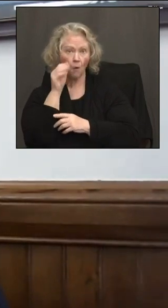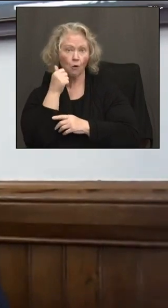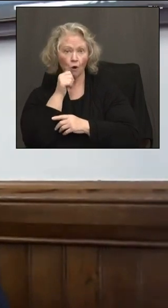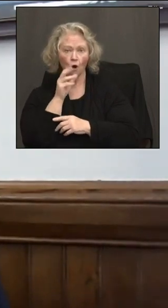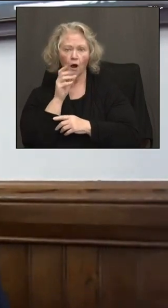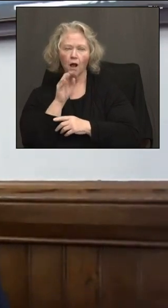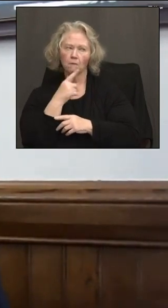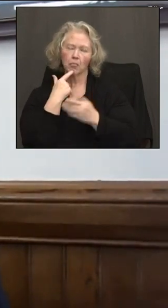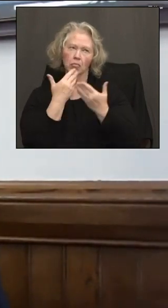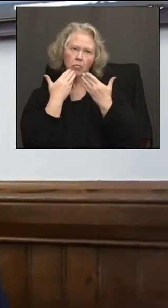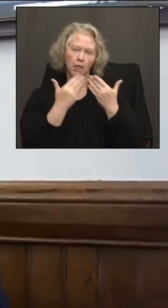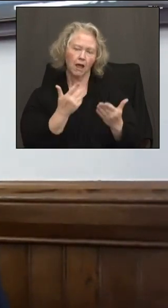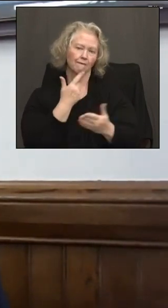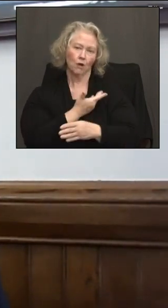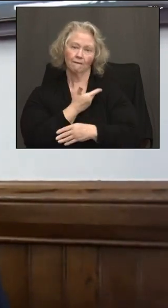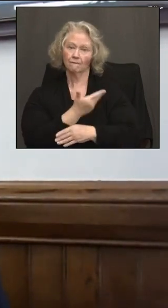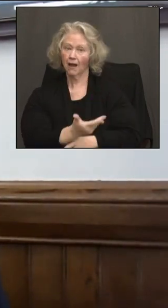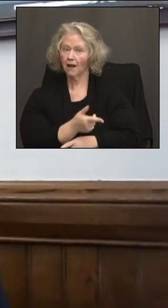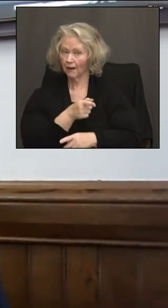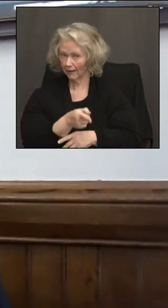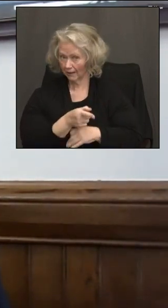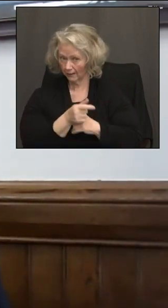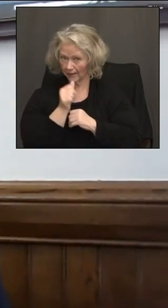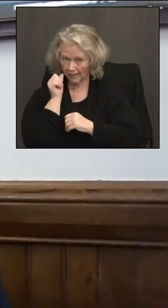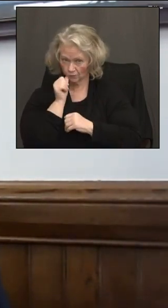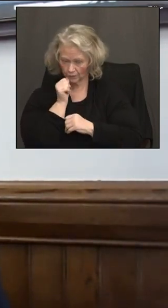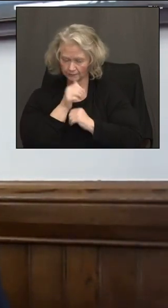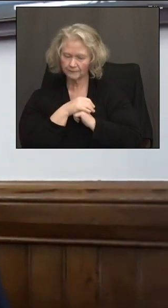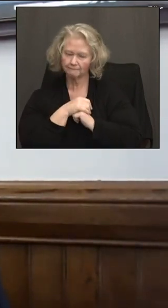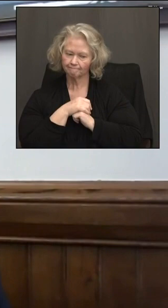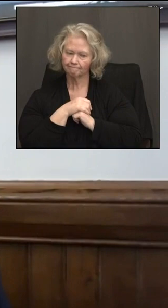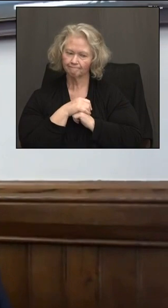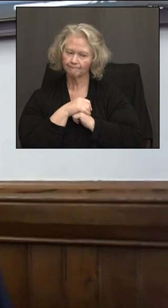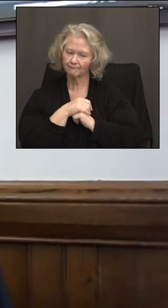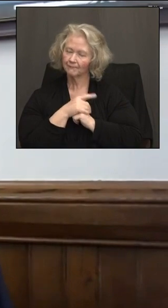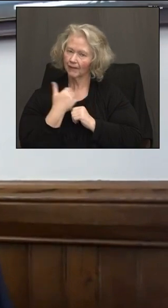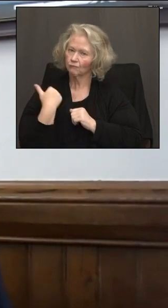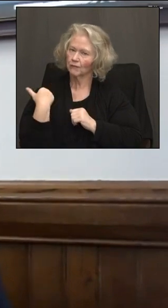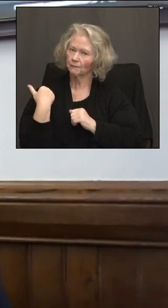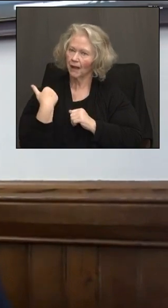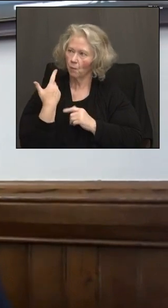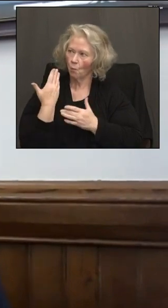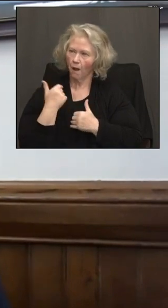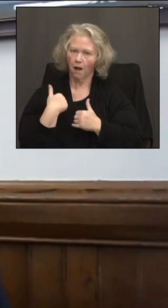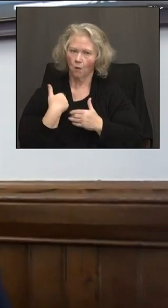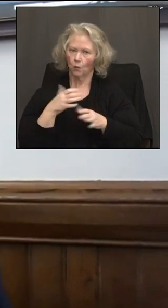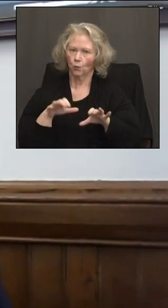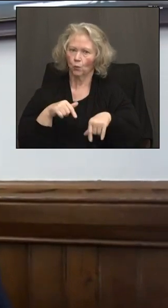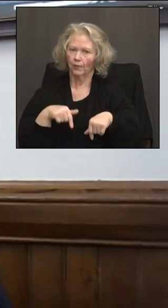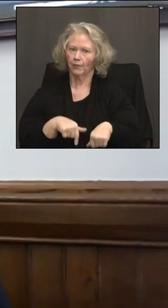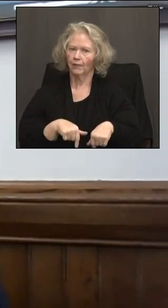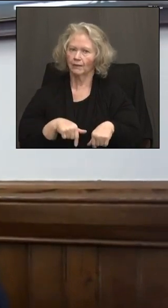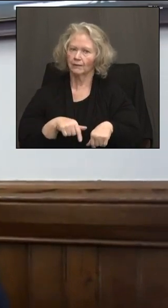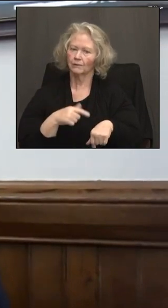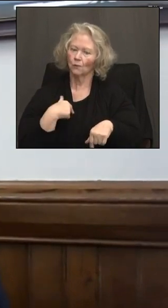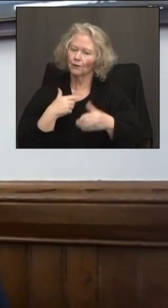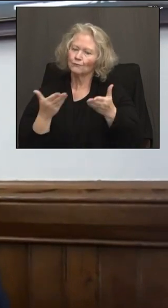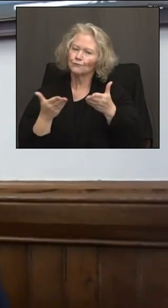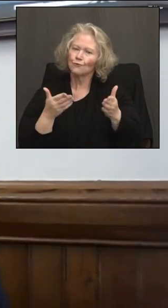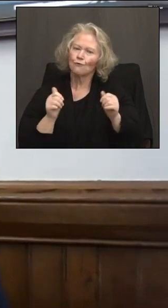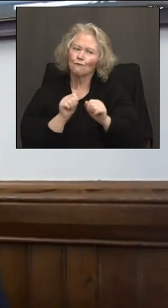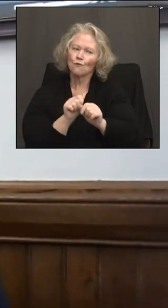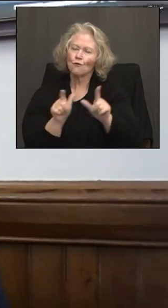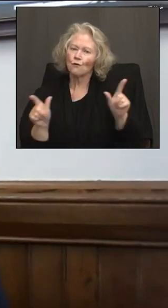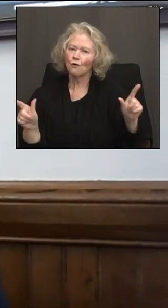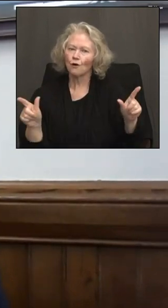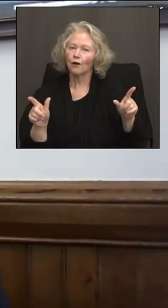myself there yesterday. And it just was a reminder of why we are in public service is to serve all those children and everyone